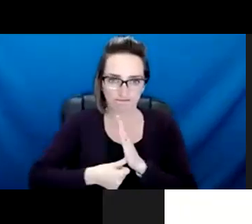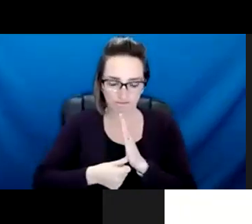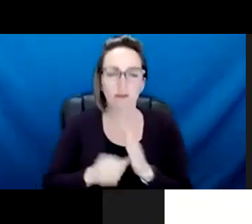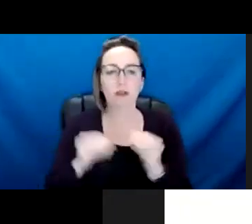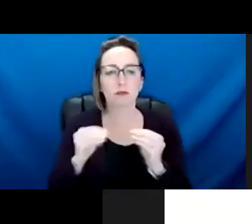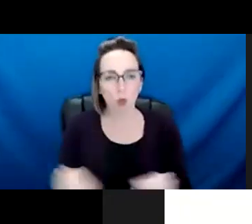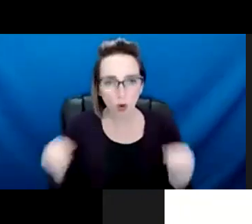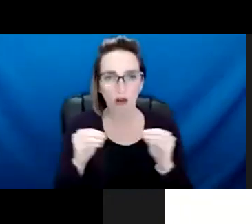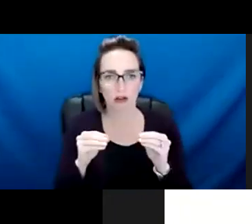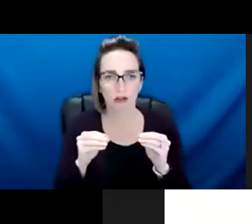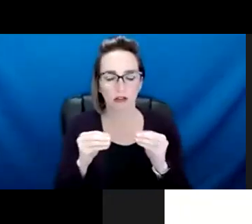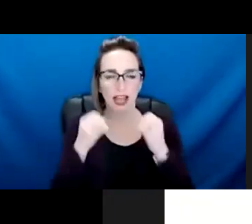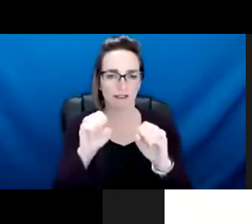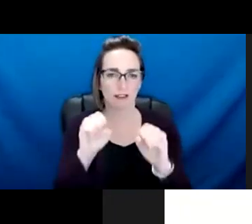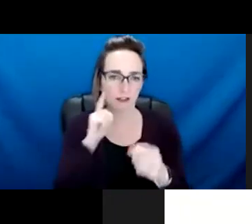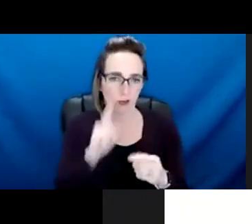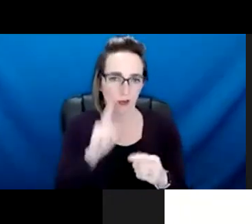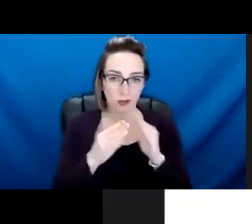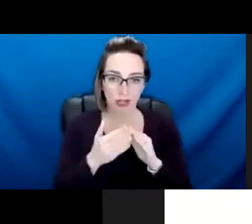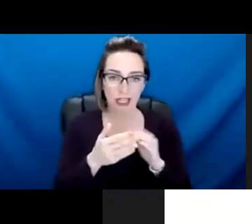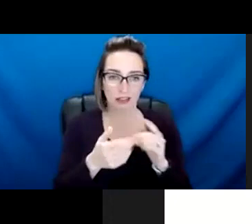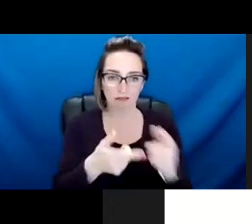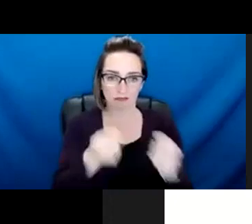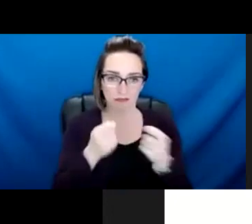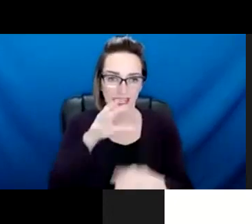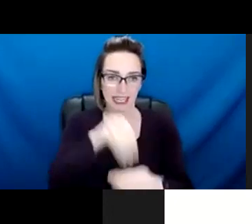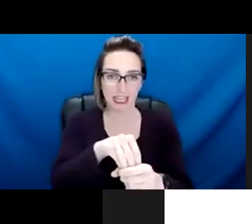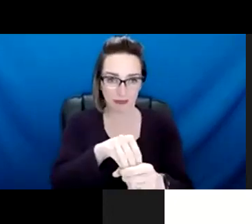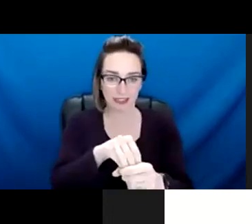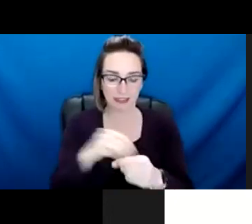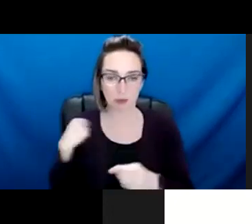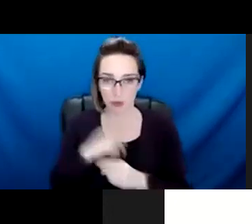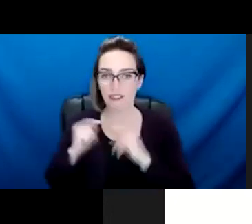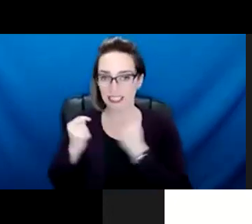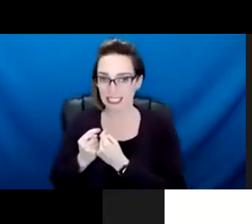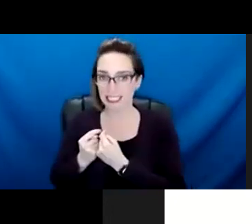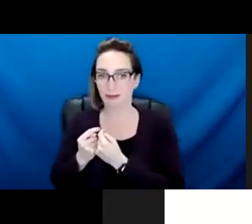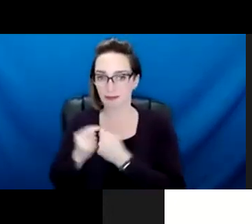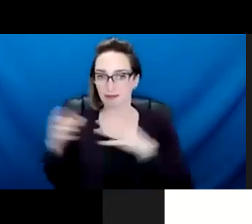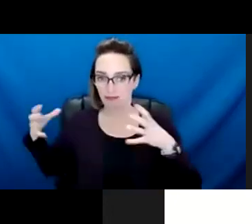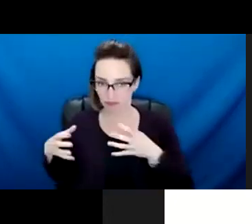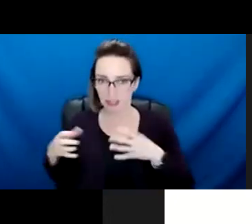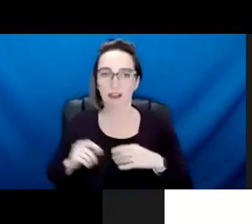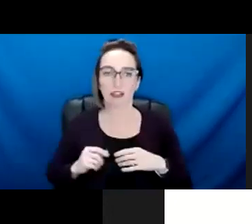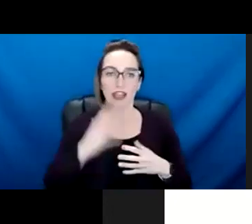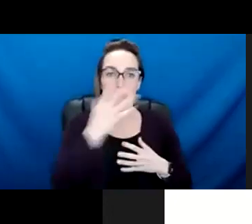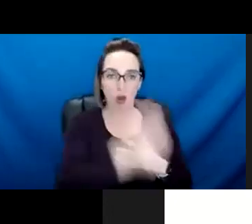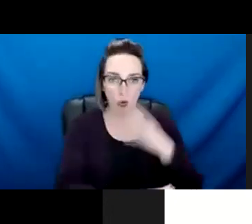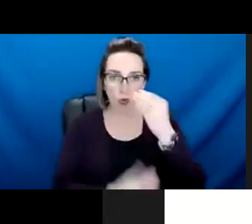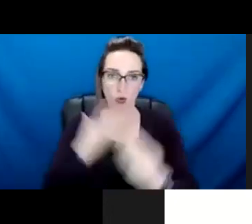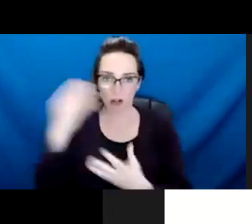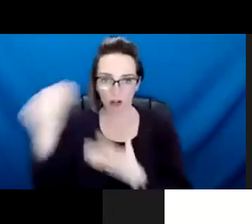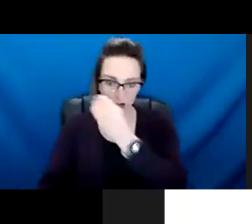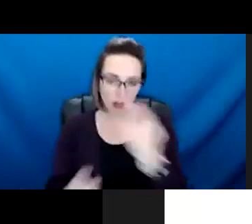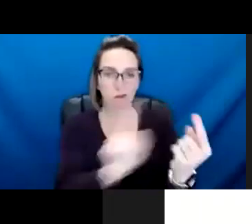So we had the community engagement team, um, going, uh, going out and, and touching, uh, based with different, uh,